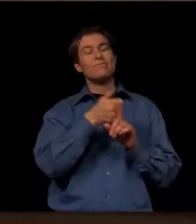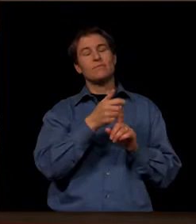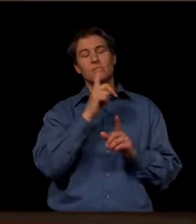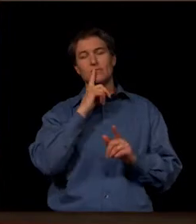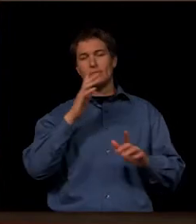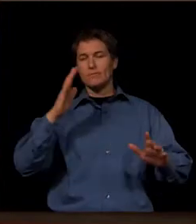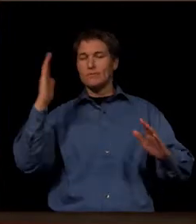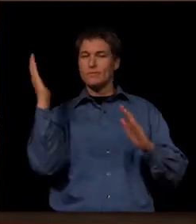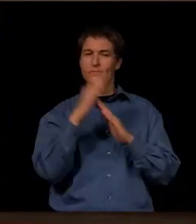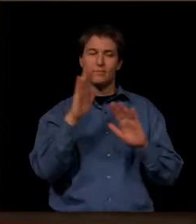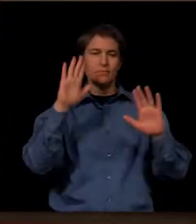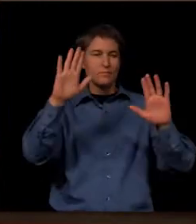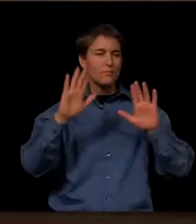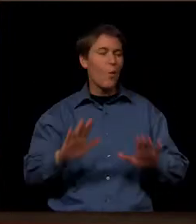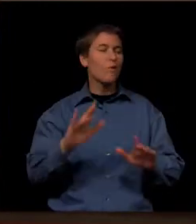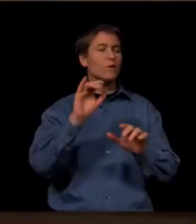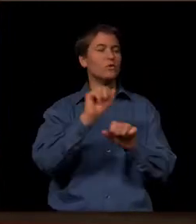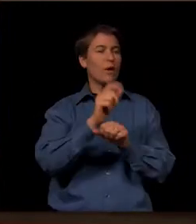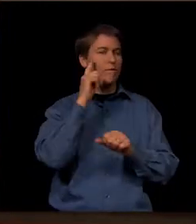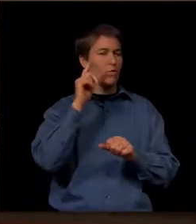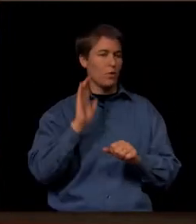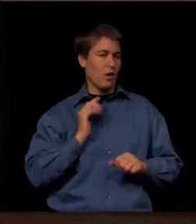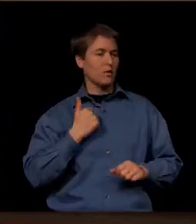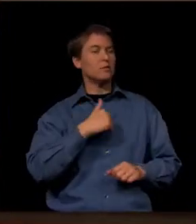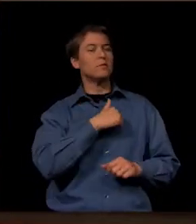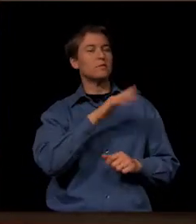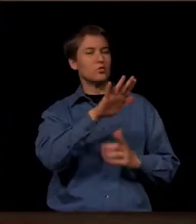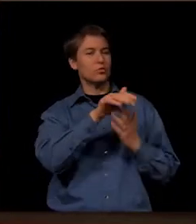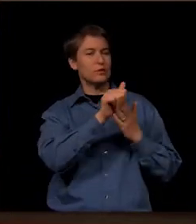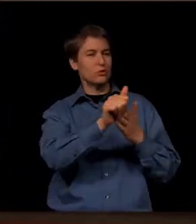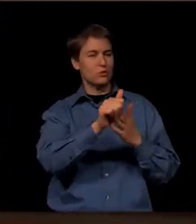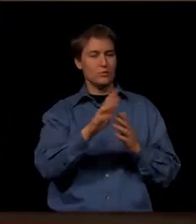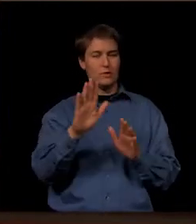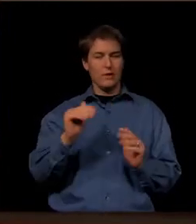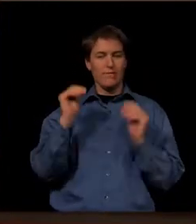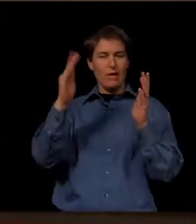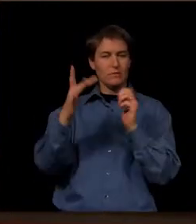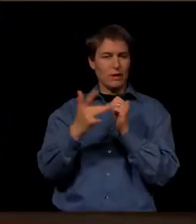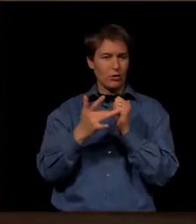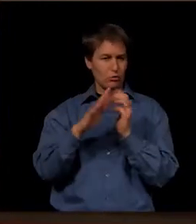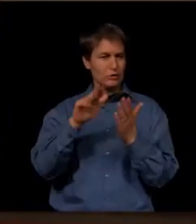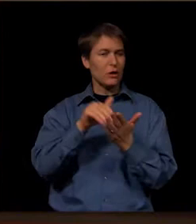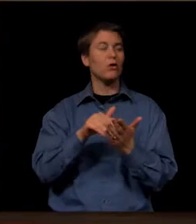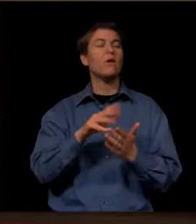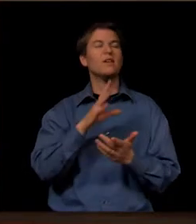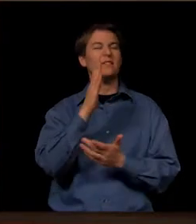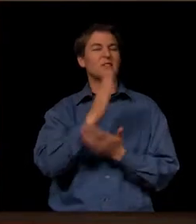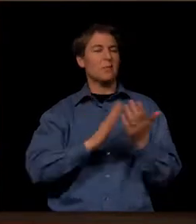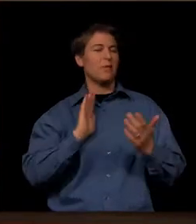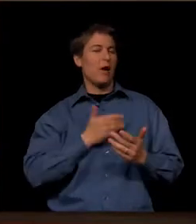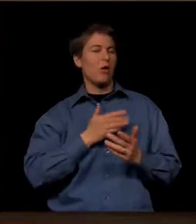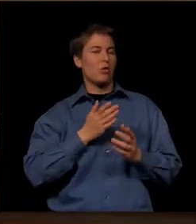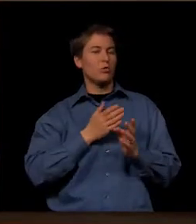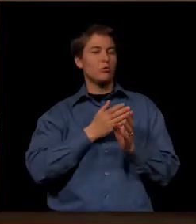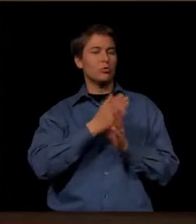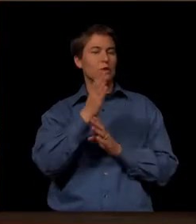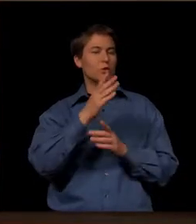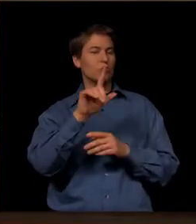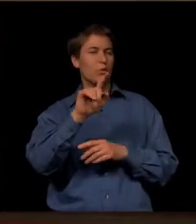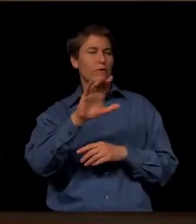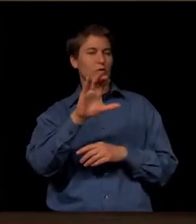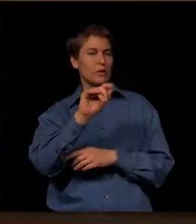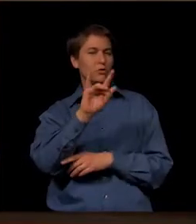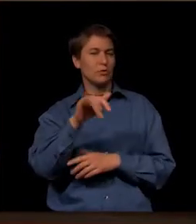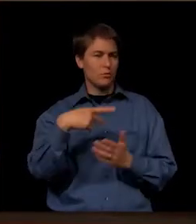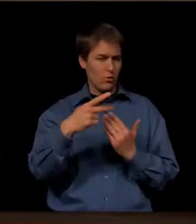for us in terms of her leadership at the Advanced Technical Center and with some of our career and 21st Century programs. We're going to miss her greatly.